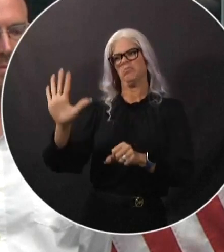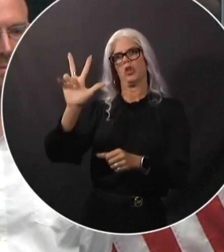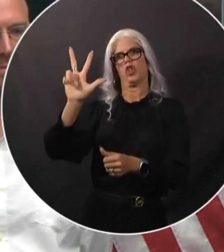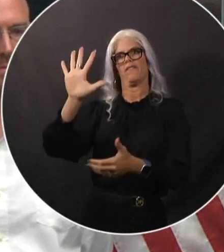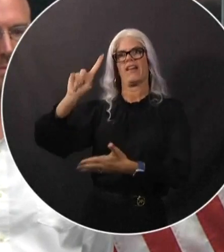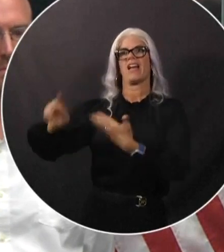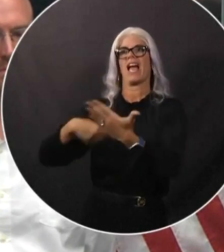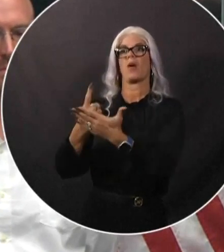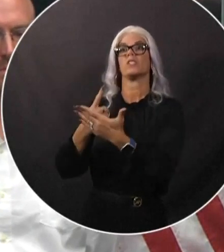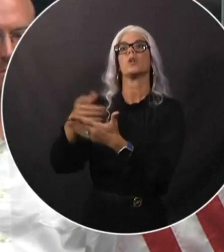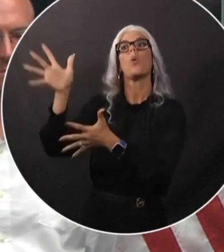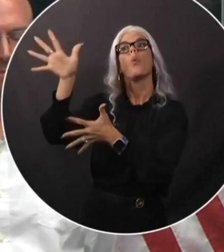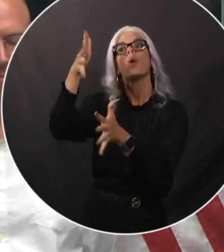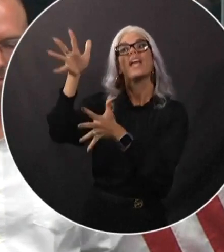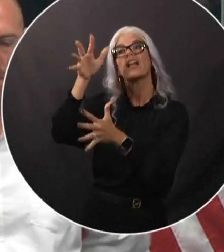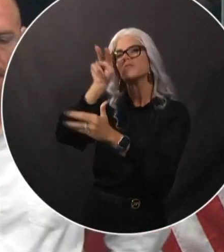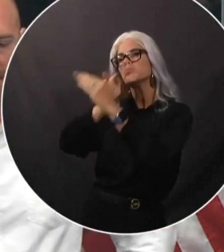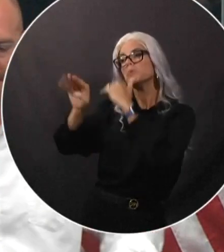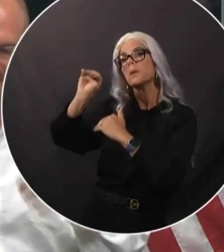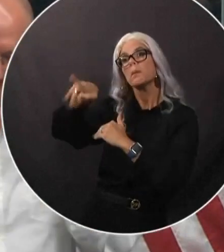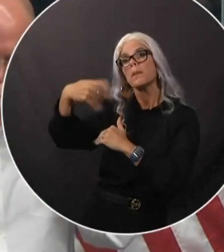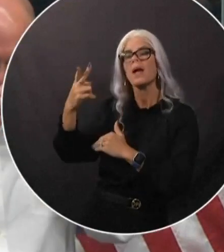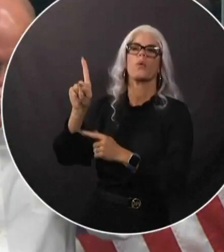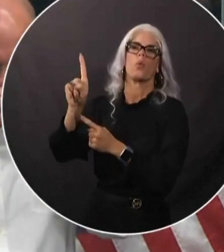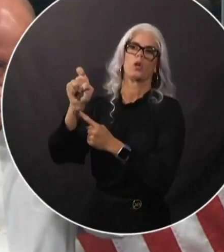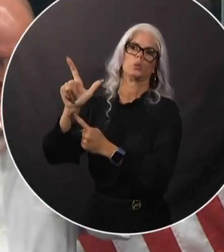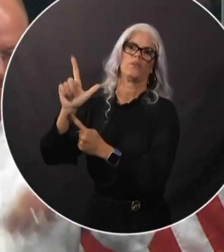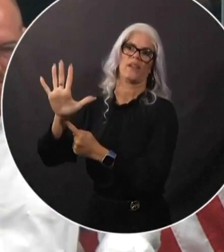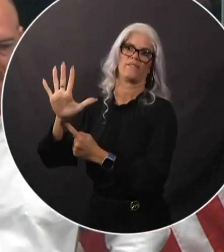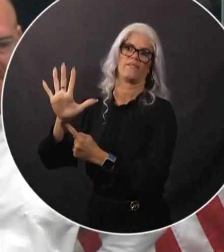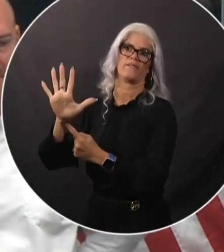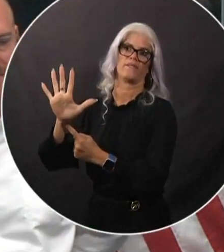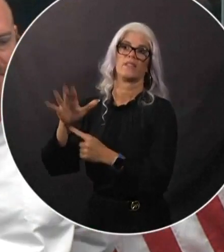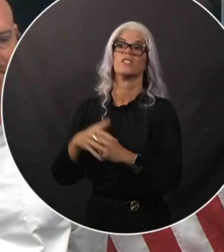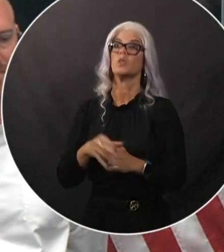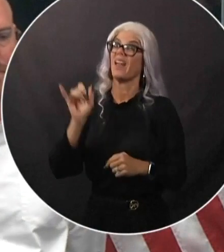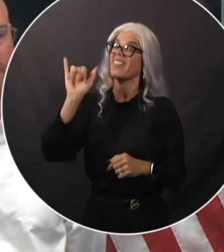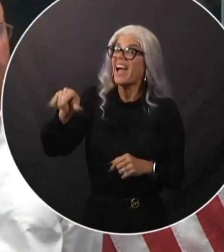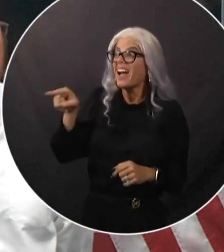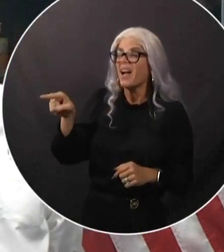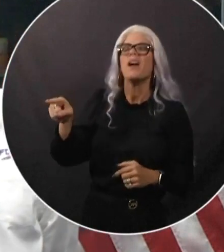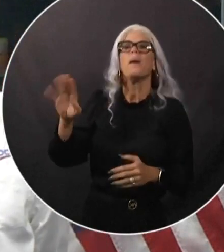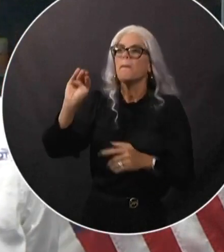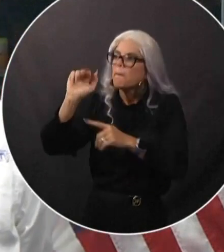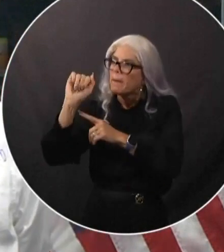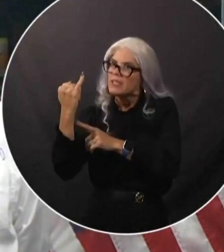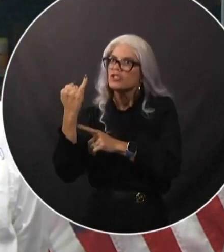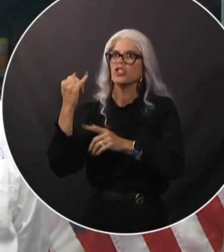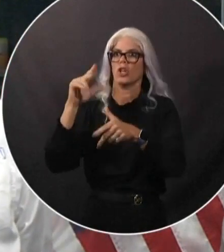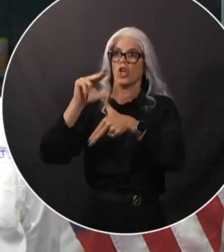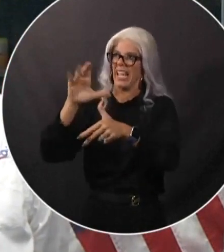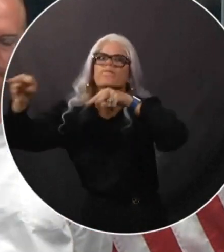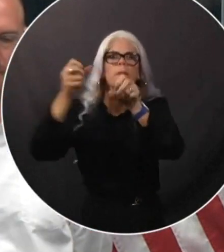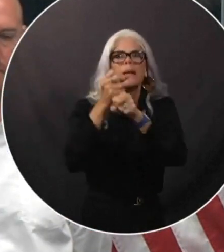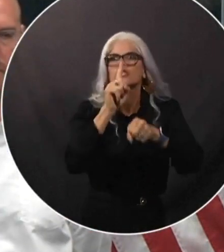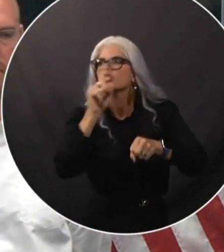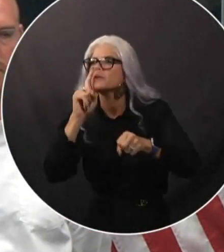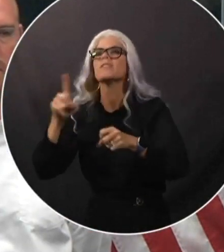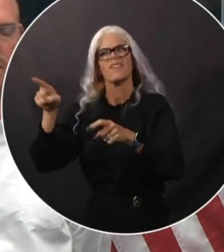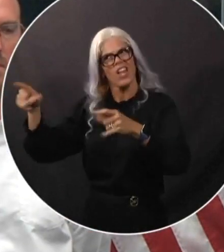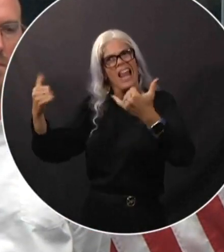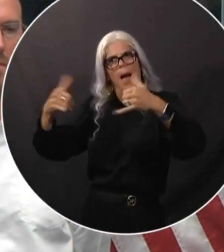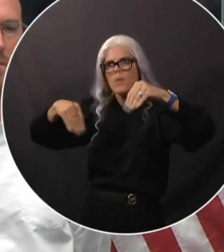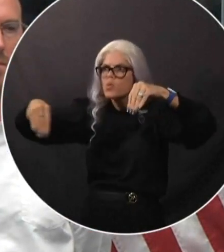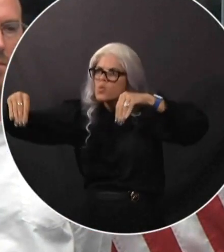in 35 hours at 125 miles an hour, making that a major Category 3 landfalling hurricane. It's very